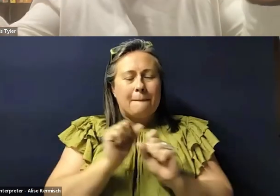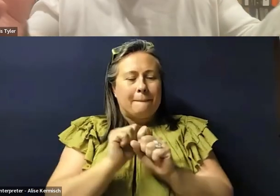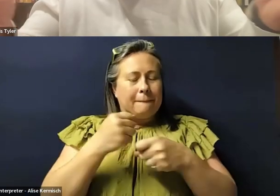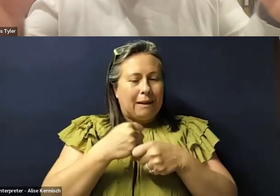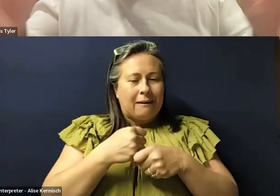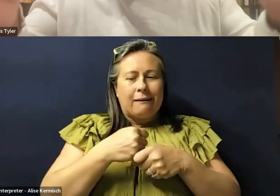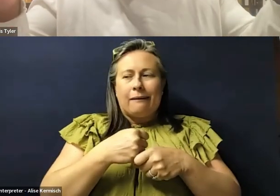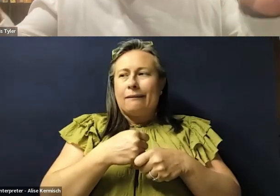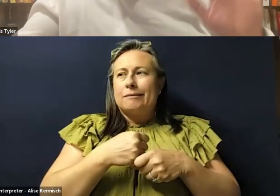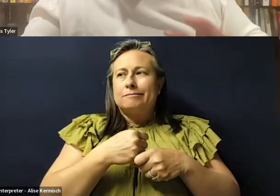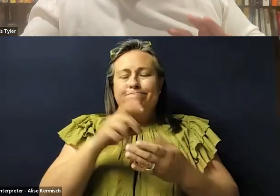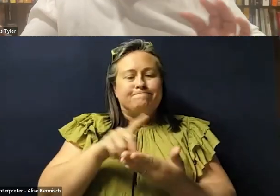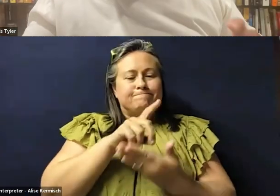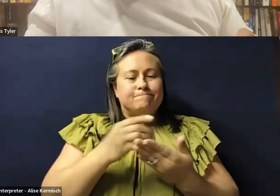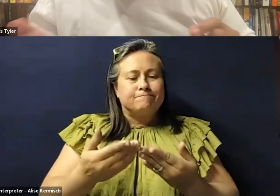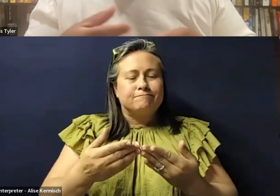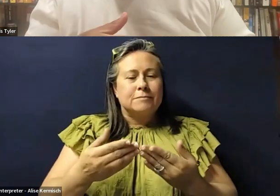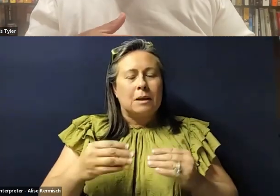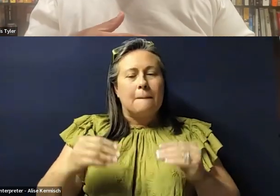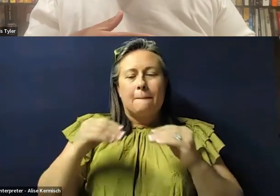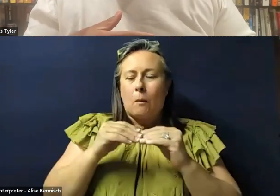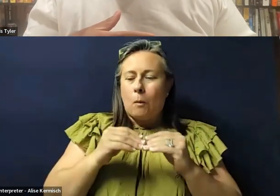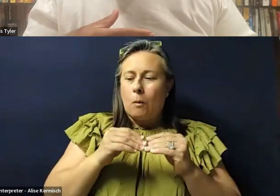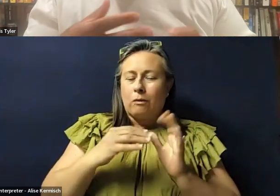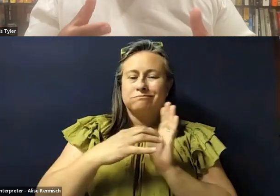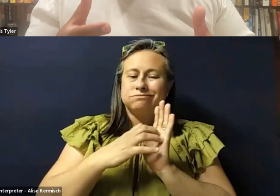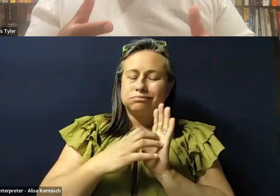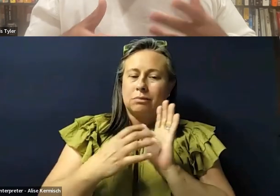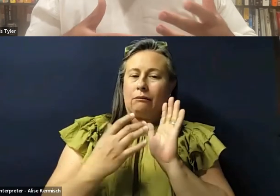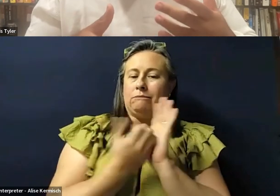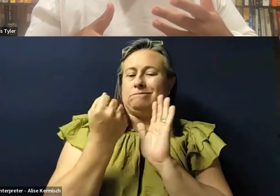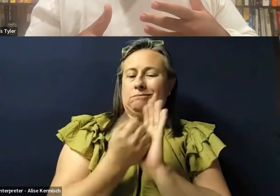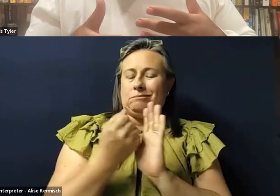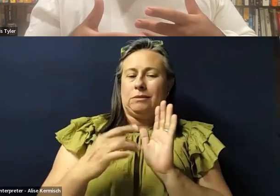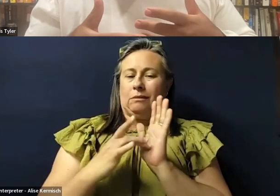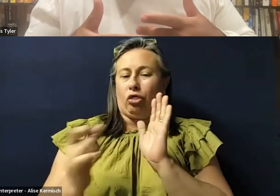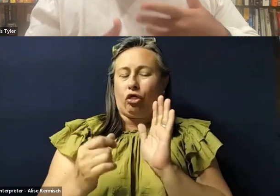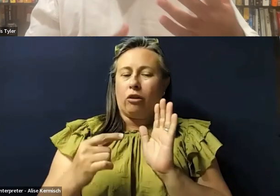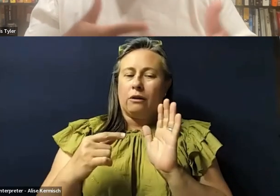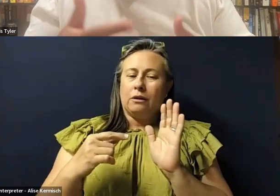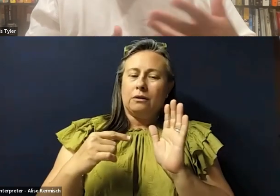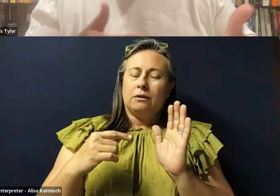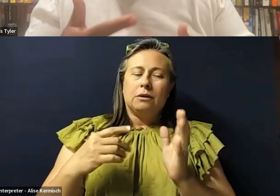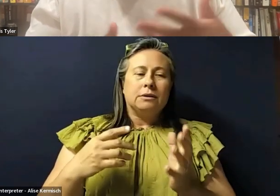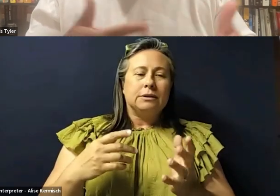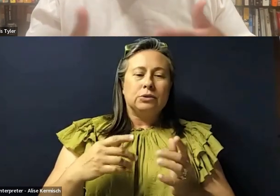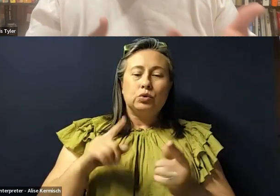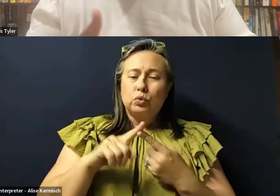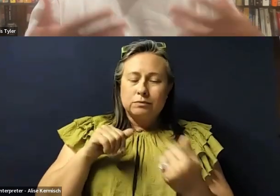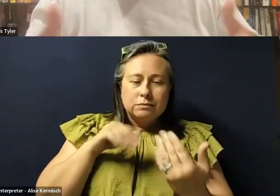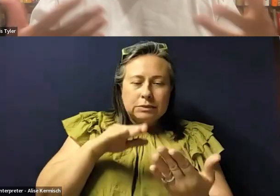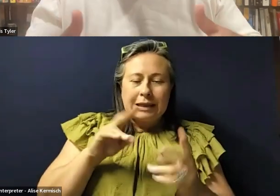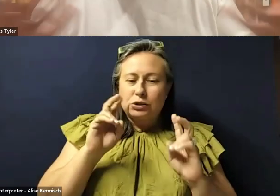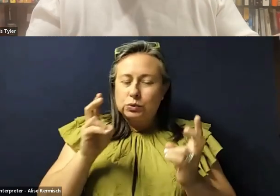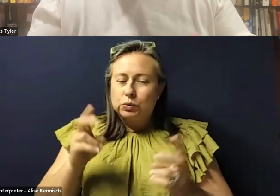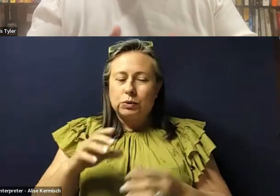structures make certain bodies vulnerable to discrimination. And that for, to even try to address that issue, the context is